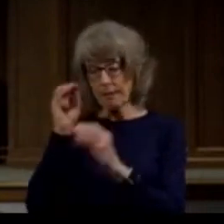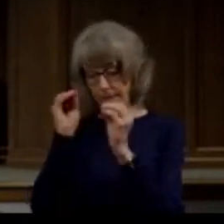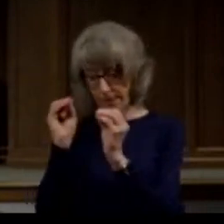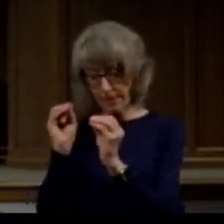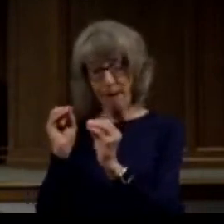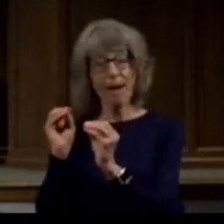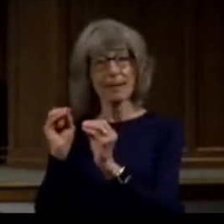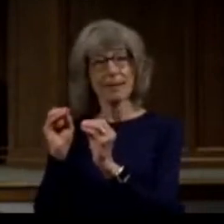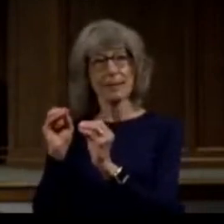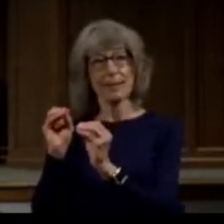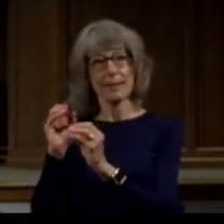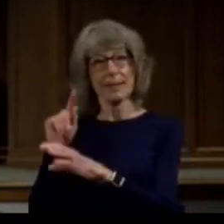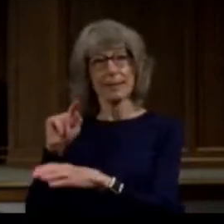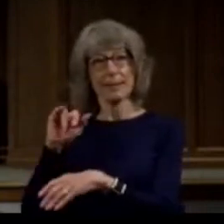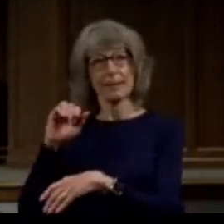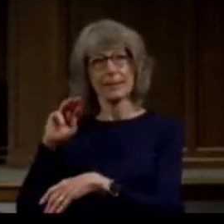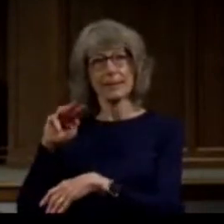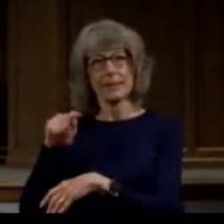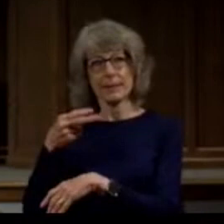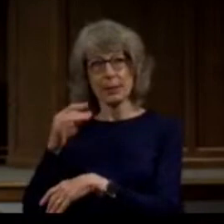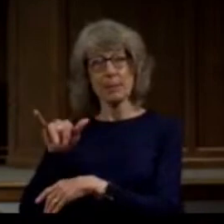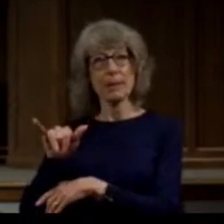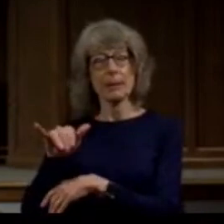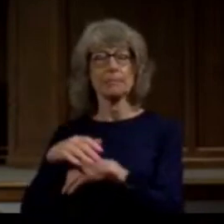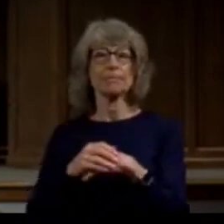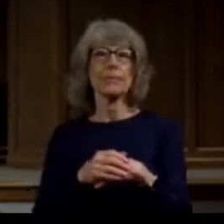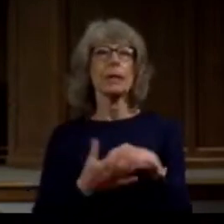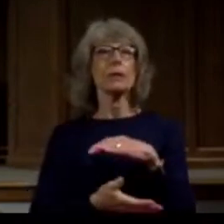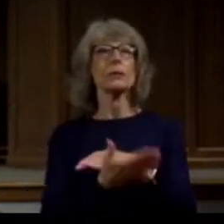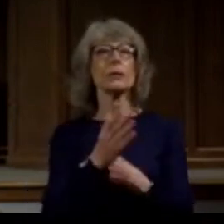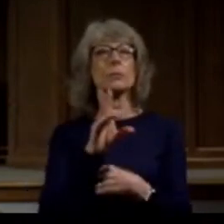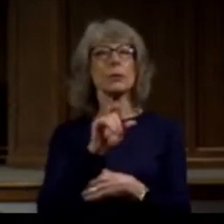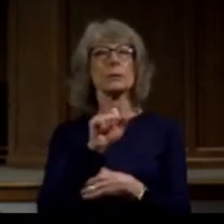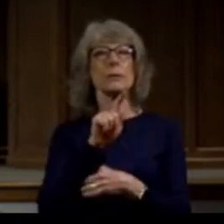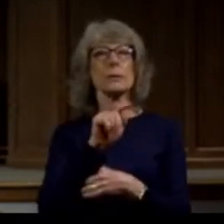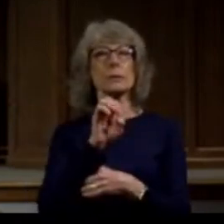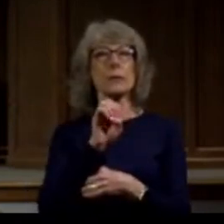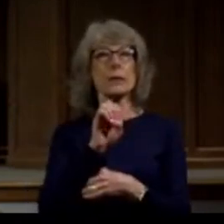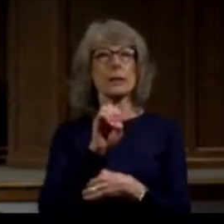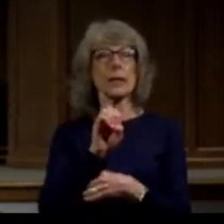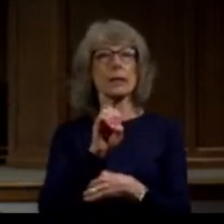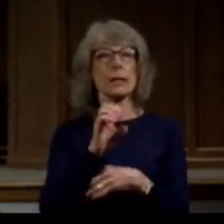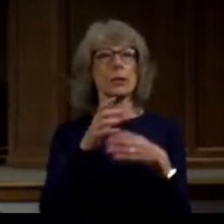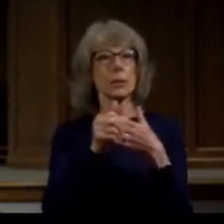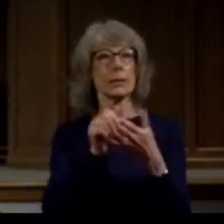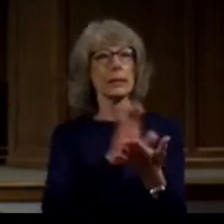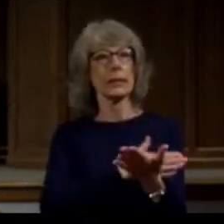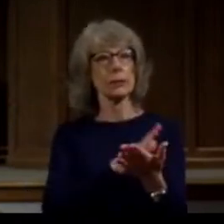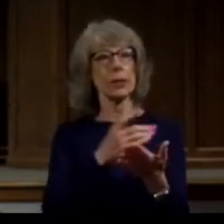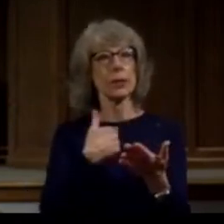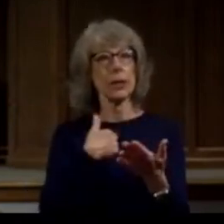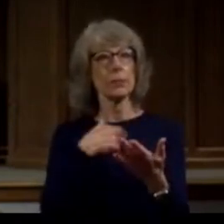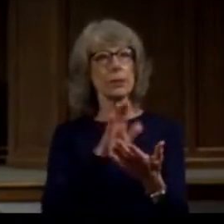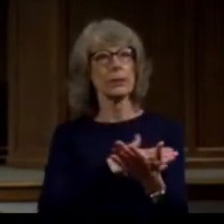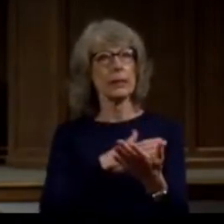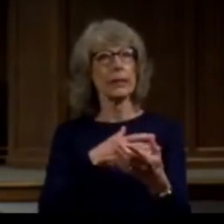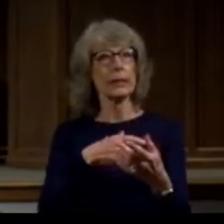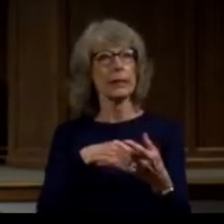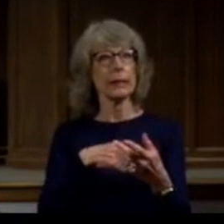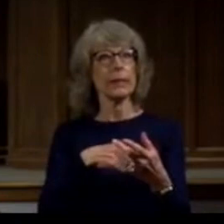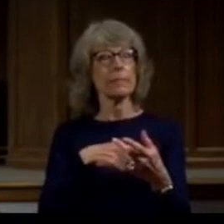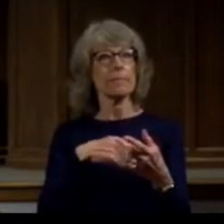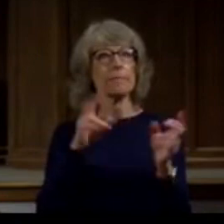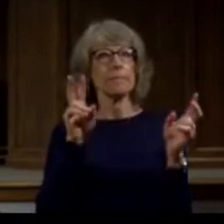This morning as Dante was leading our songs when we started singing, I come to the garden alone, I'm sitting on the front row